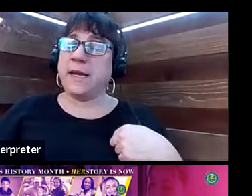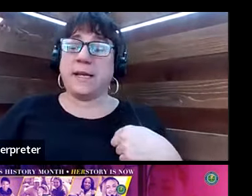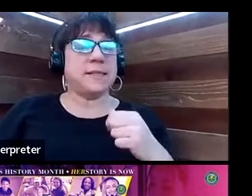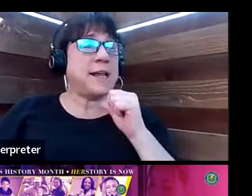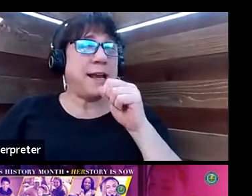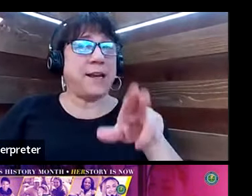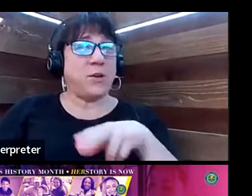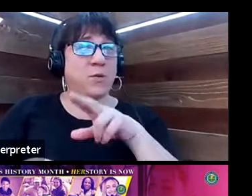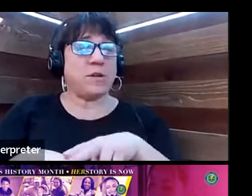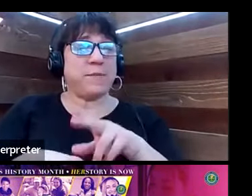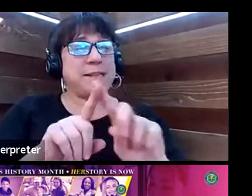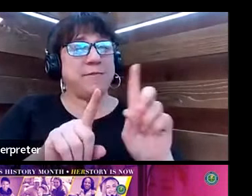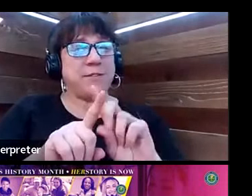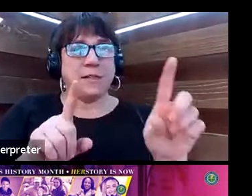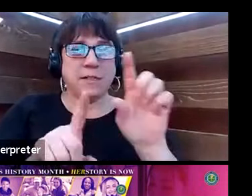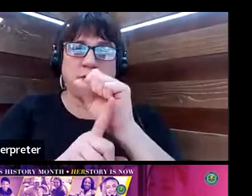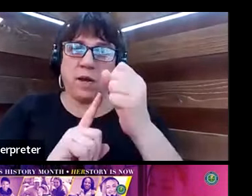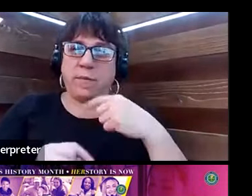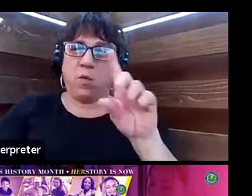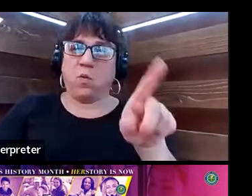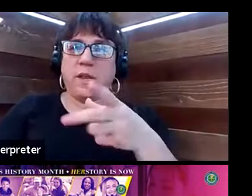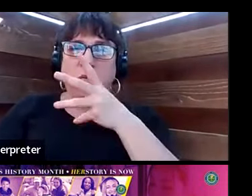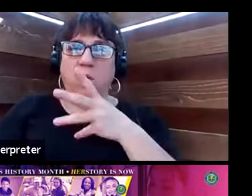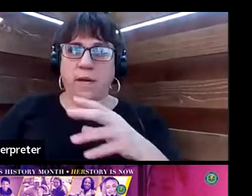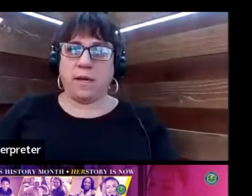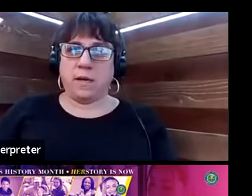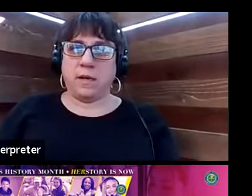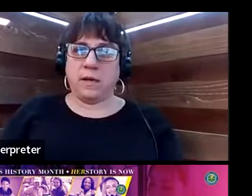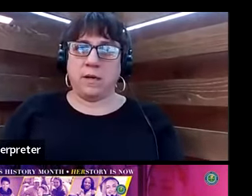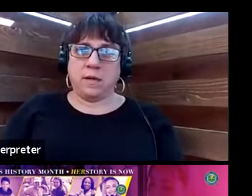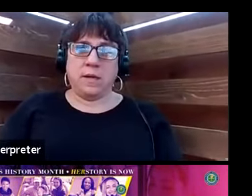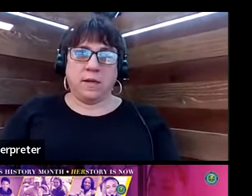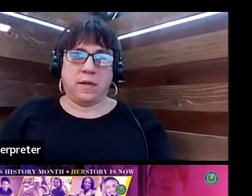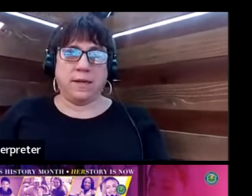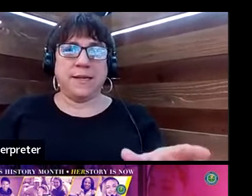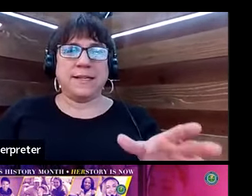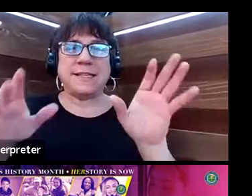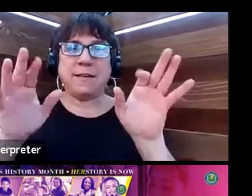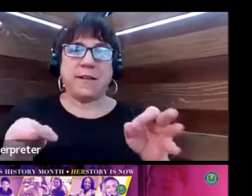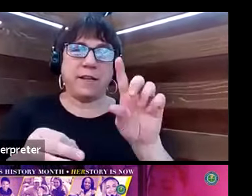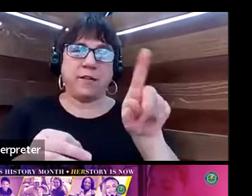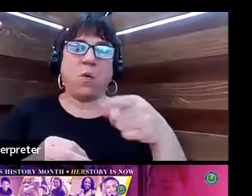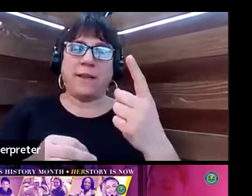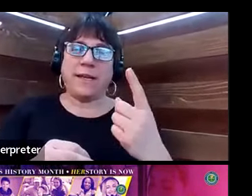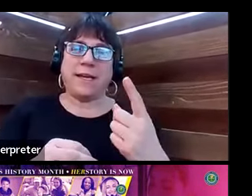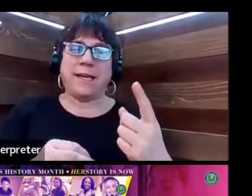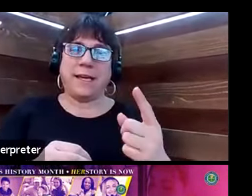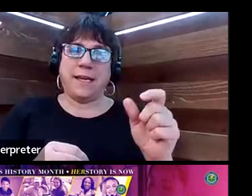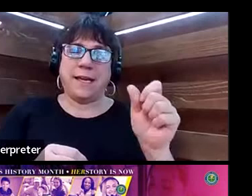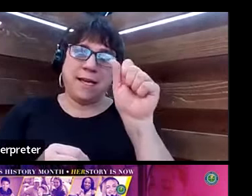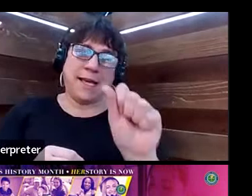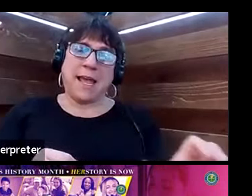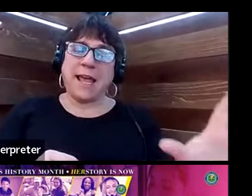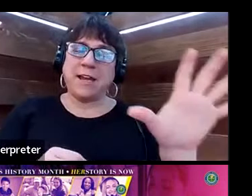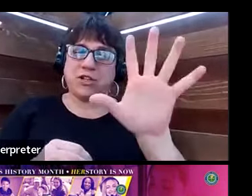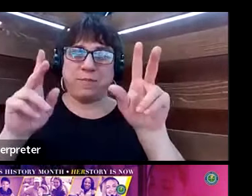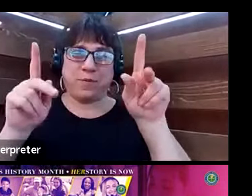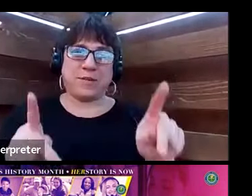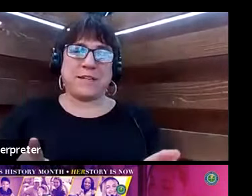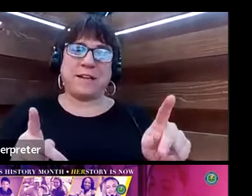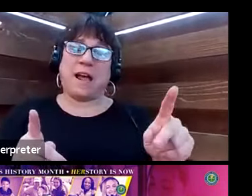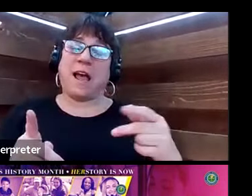meetings and situations where I'm the only female and definitely the only Asian person because I chose to go to engineering school.